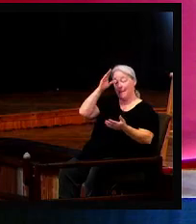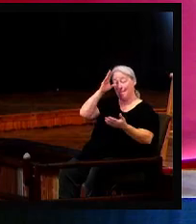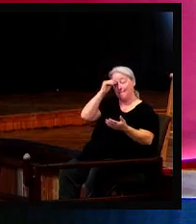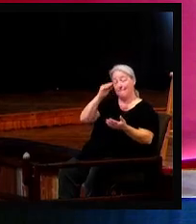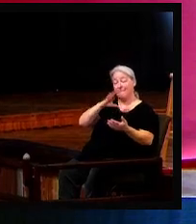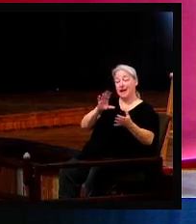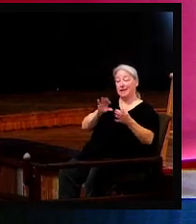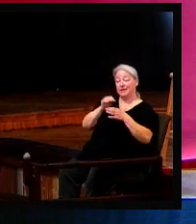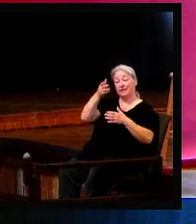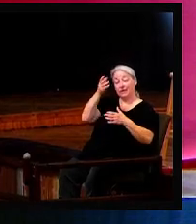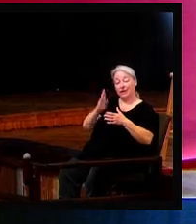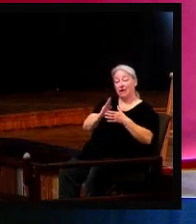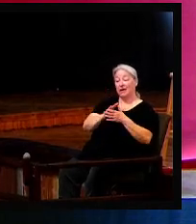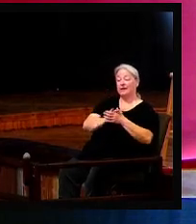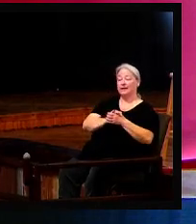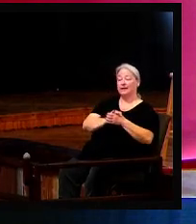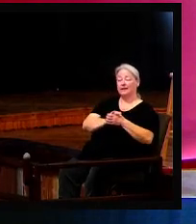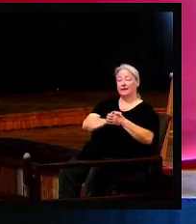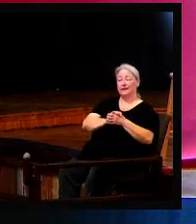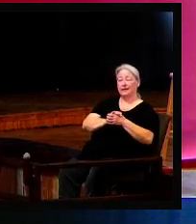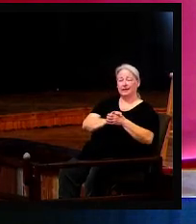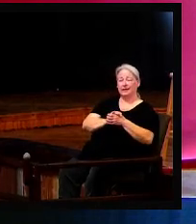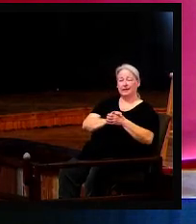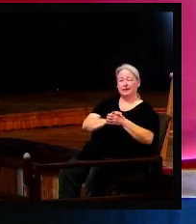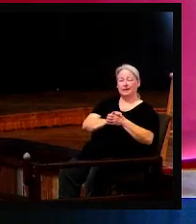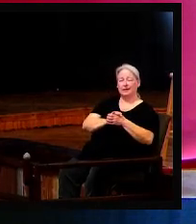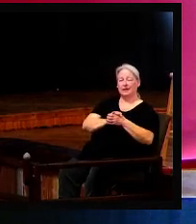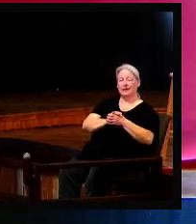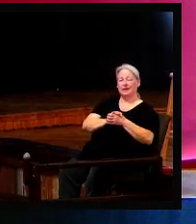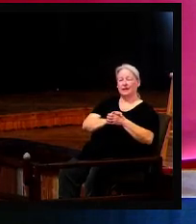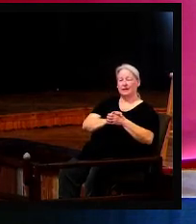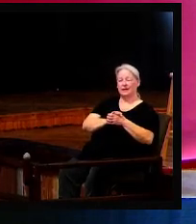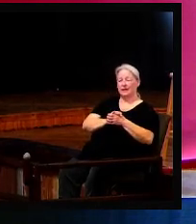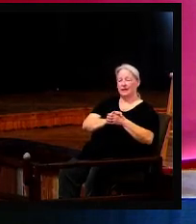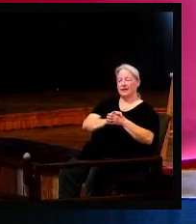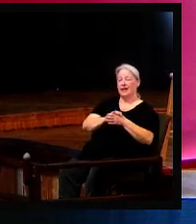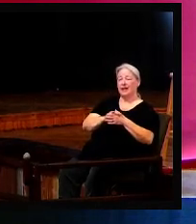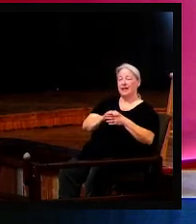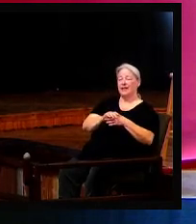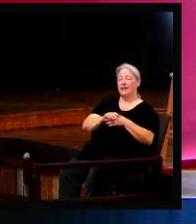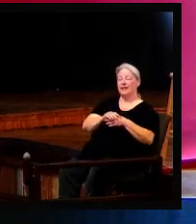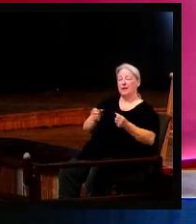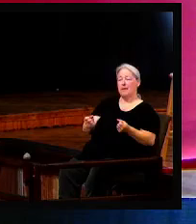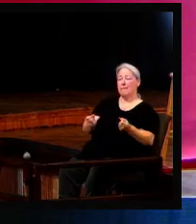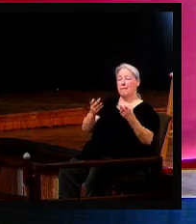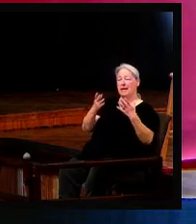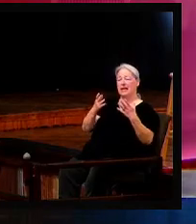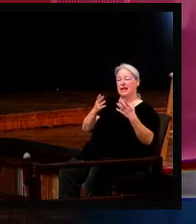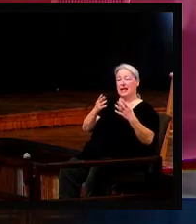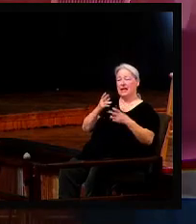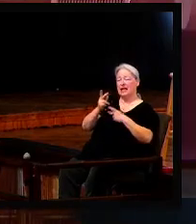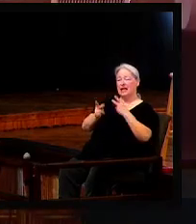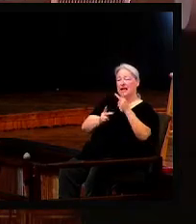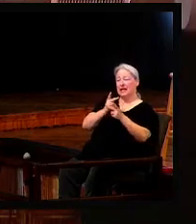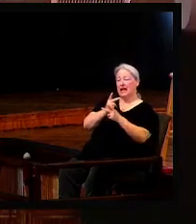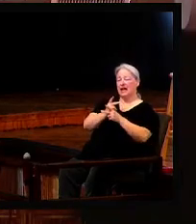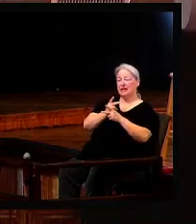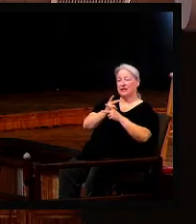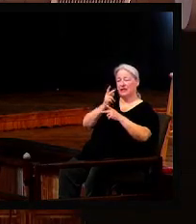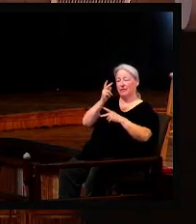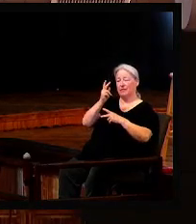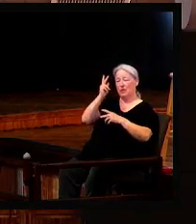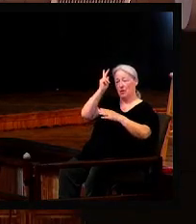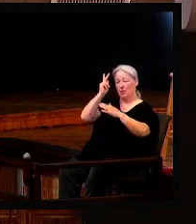raise up a prophet like me. And there's many types and shadows between Moses and Christ. And so as we read,